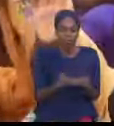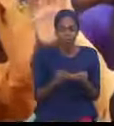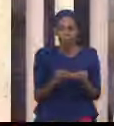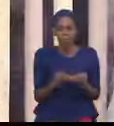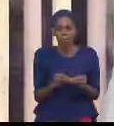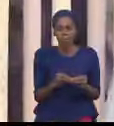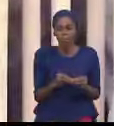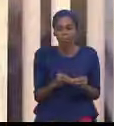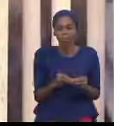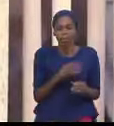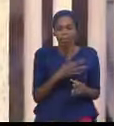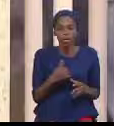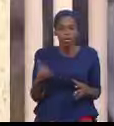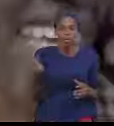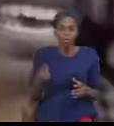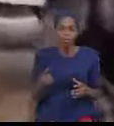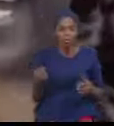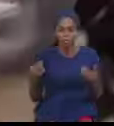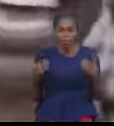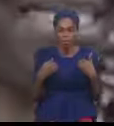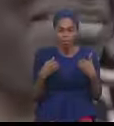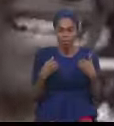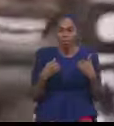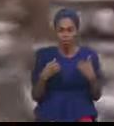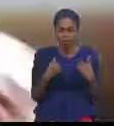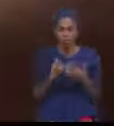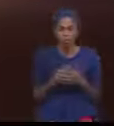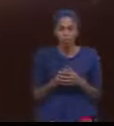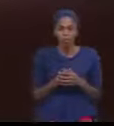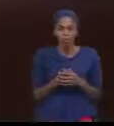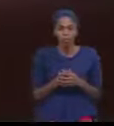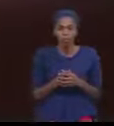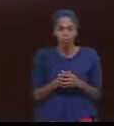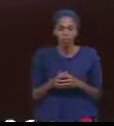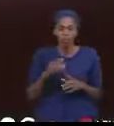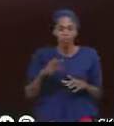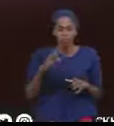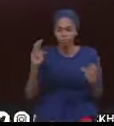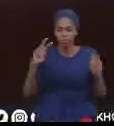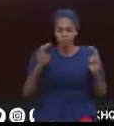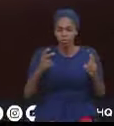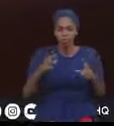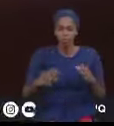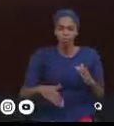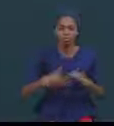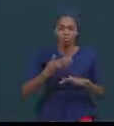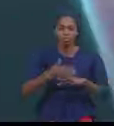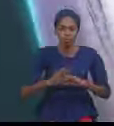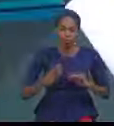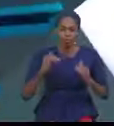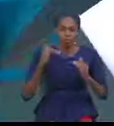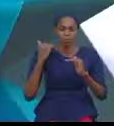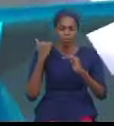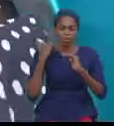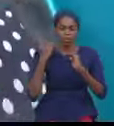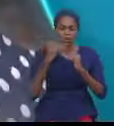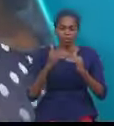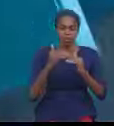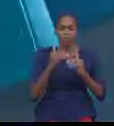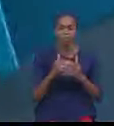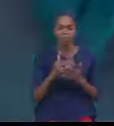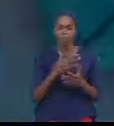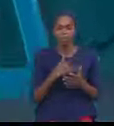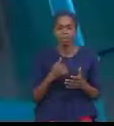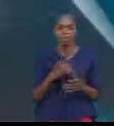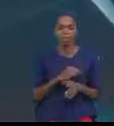youth, campus students, and young adults to go beyond limitations. The rejuvenated global choir will take